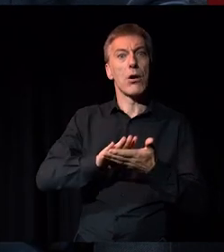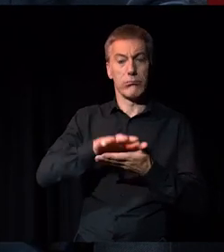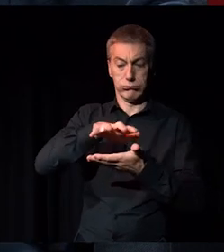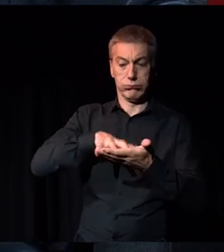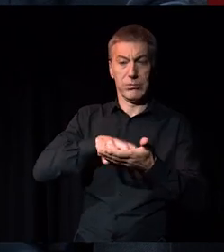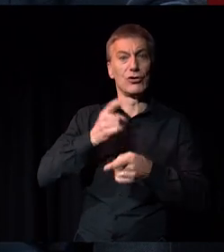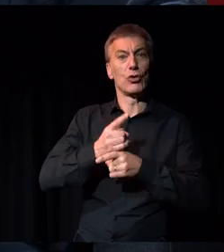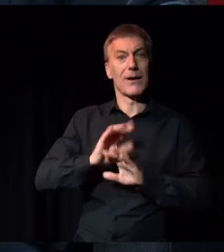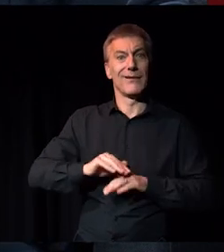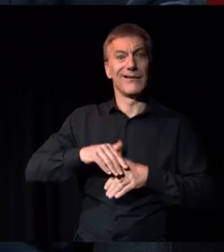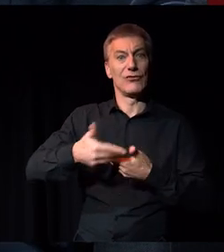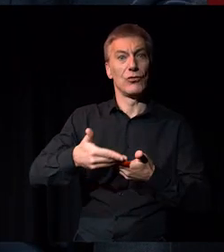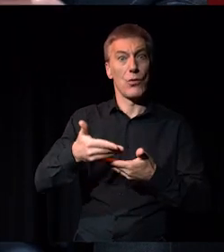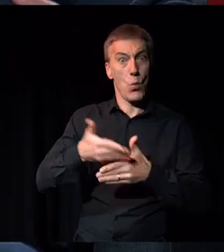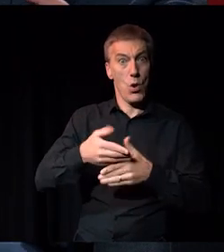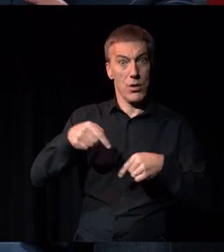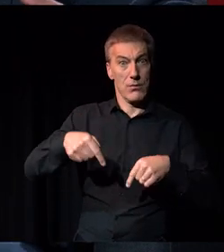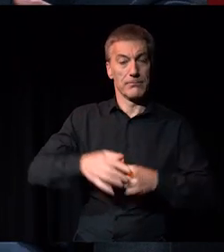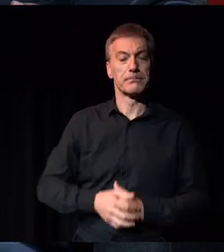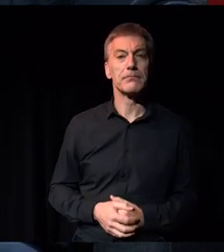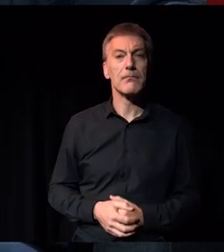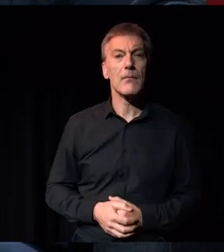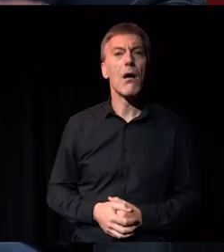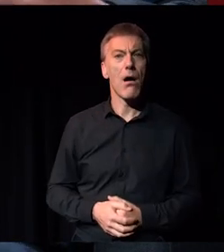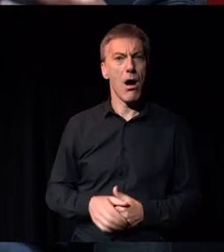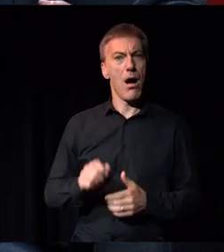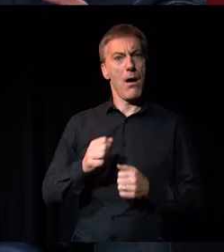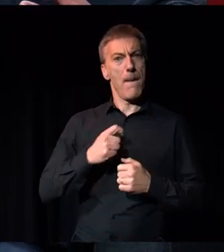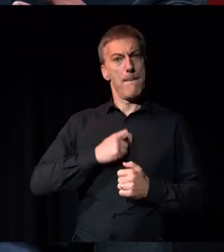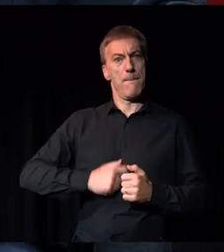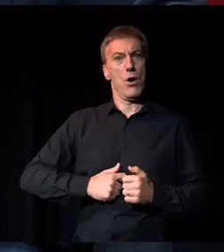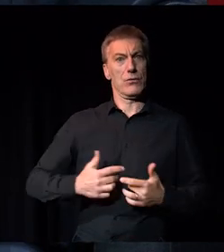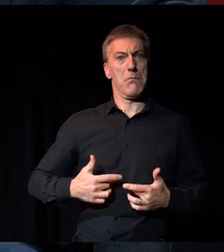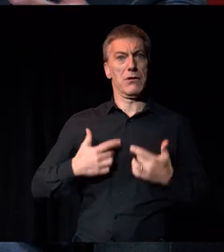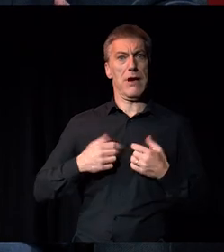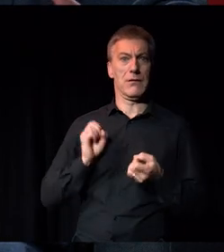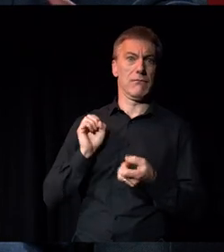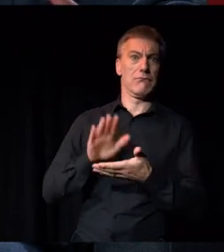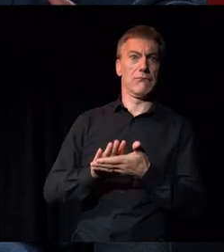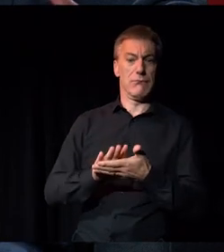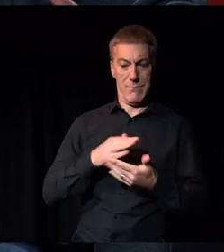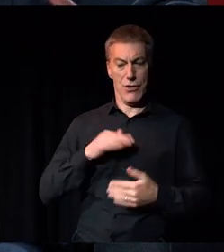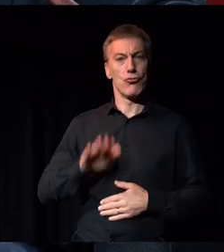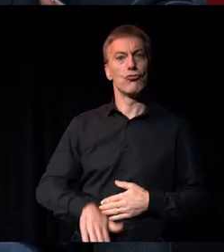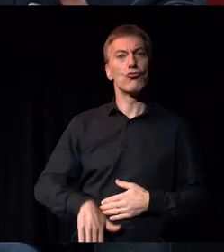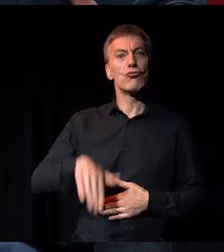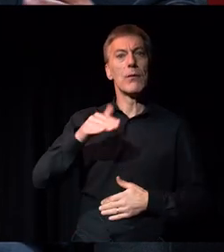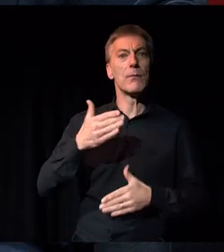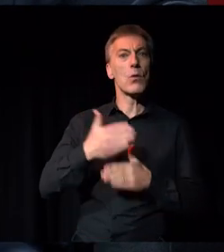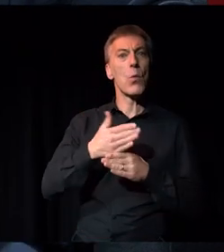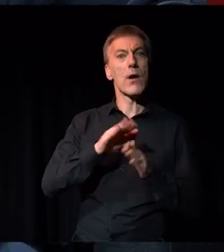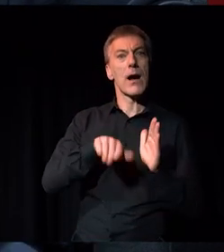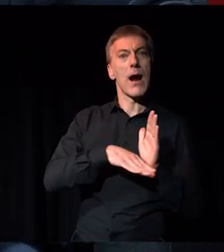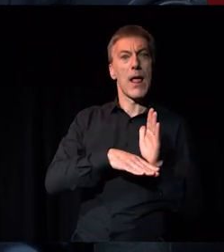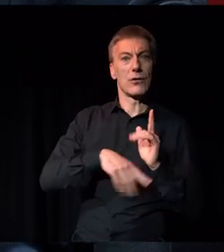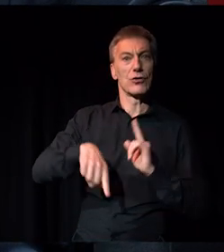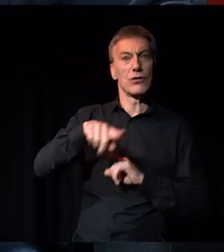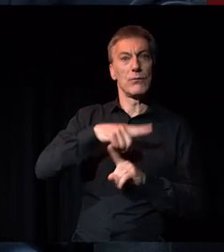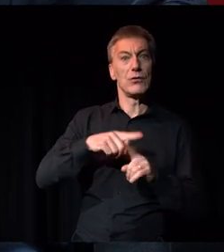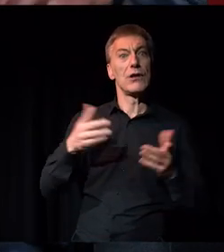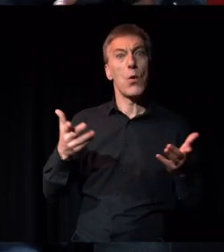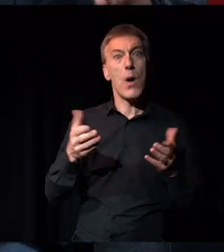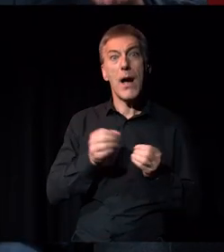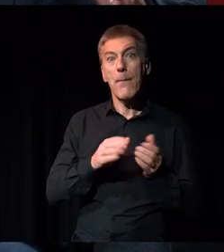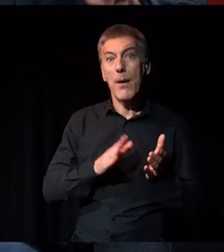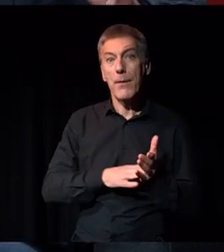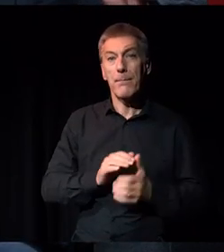the work that we were planning to do and it was very much written from that personal perspective of growing up in a working class community in Birmingham.